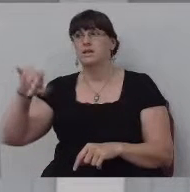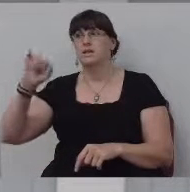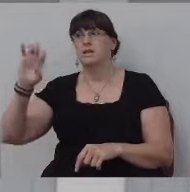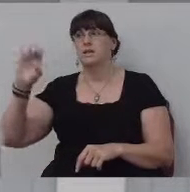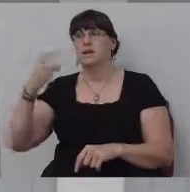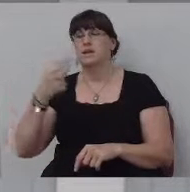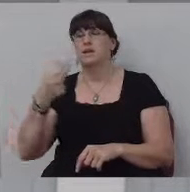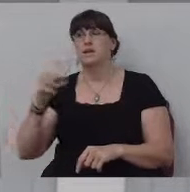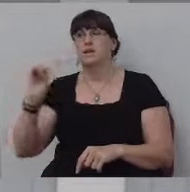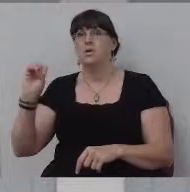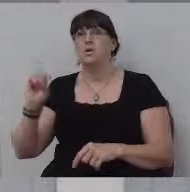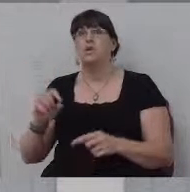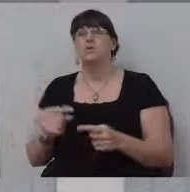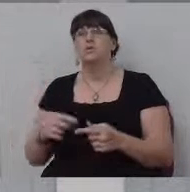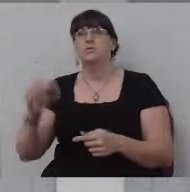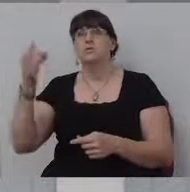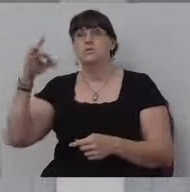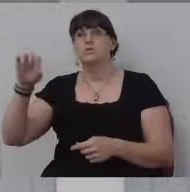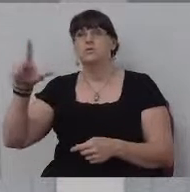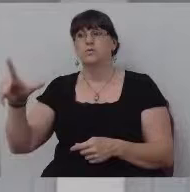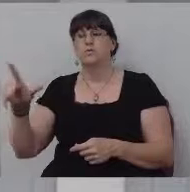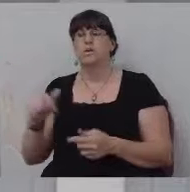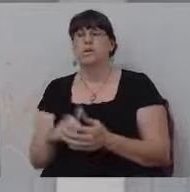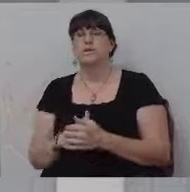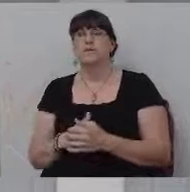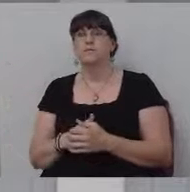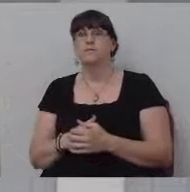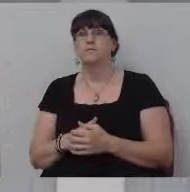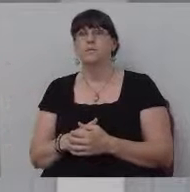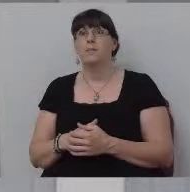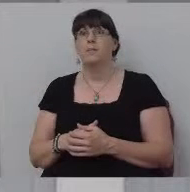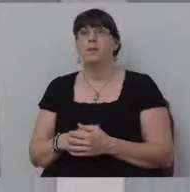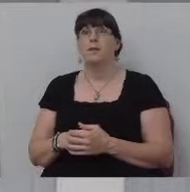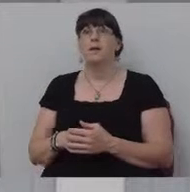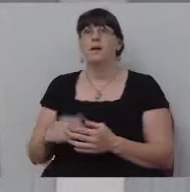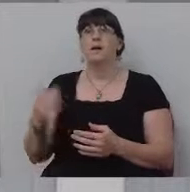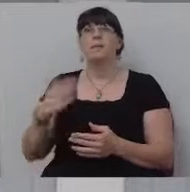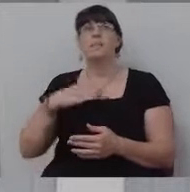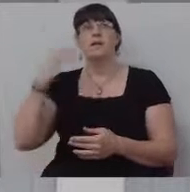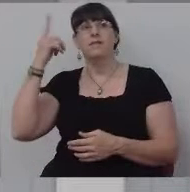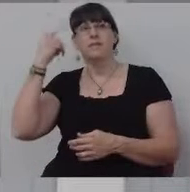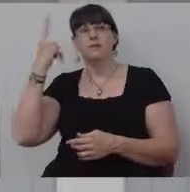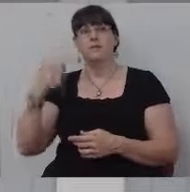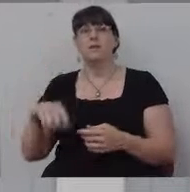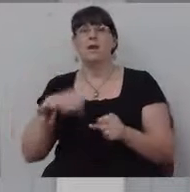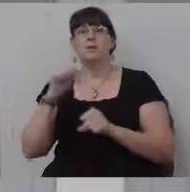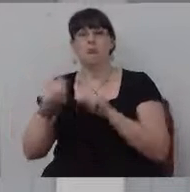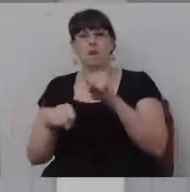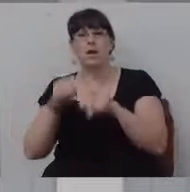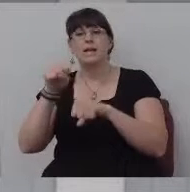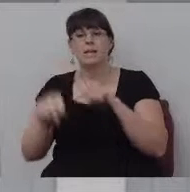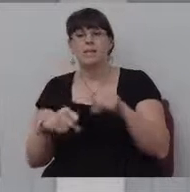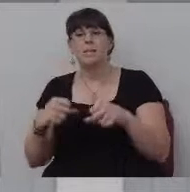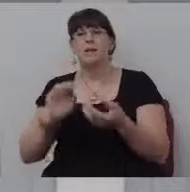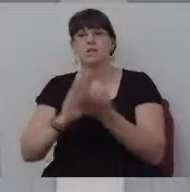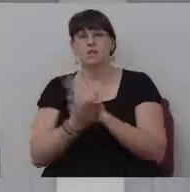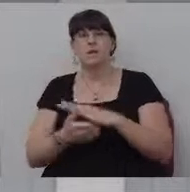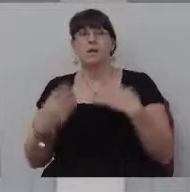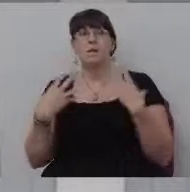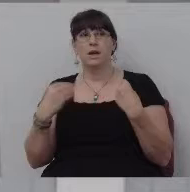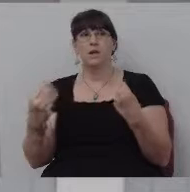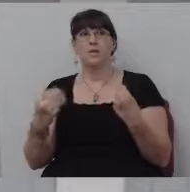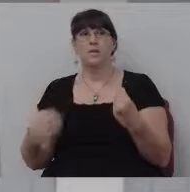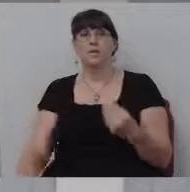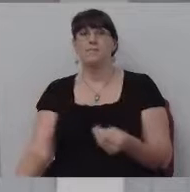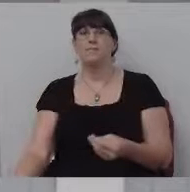Florida to, um, Jacksonville, Florida. And here was my thinking is because, you I'm riding my bike to get healthy and I just read